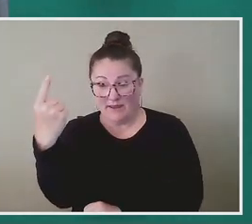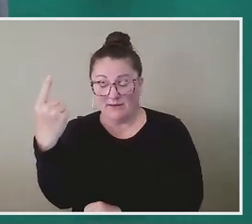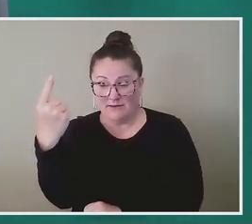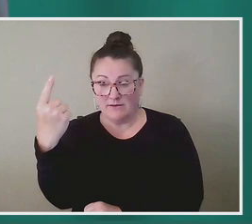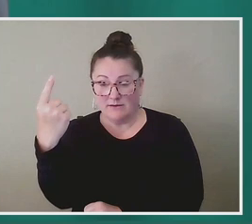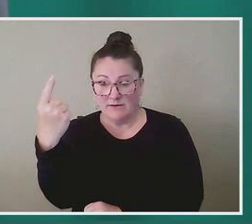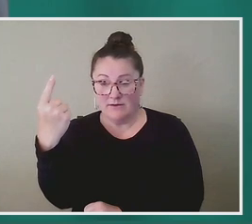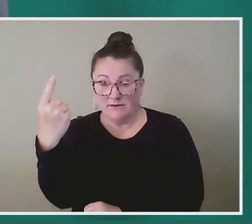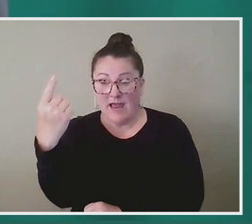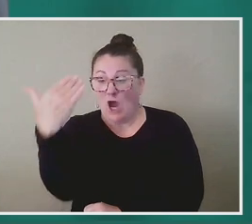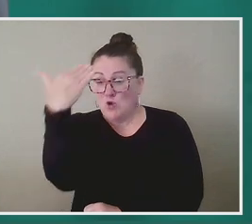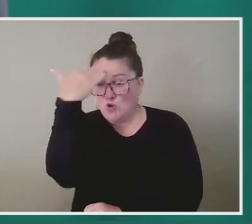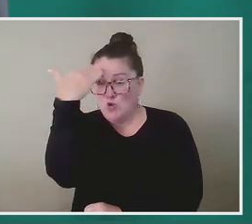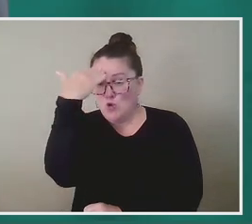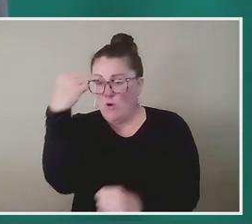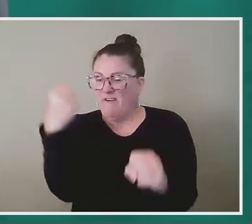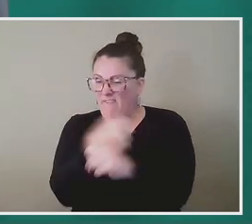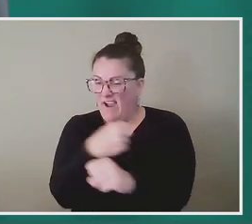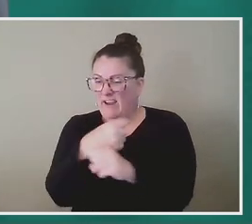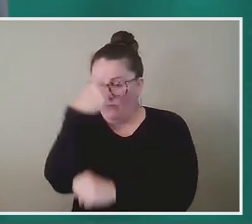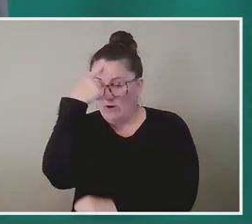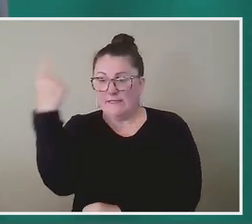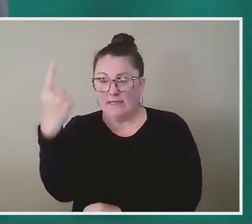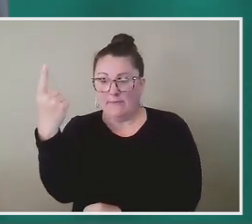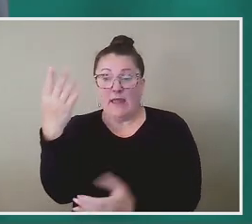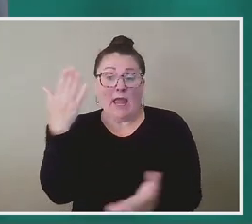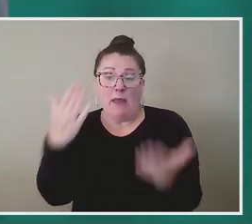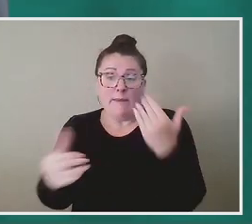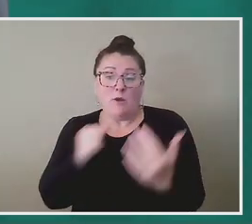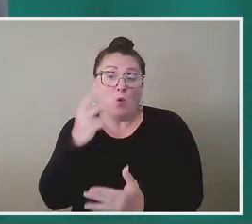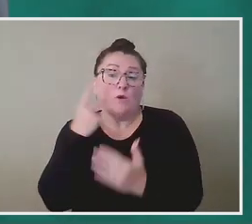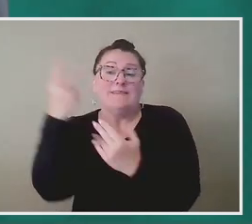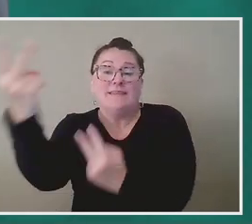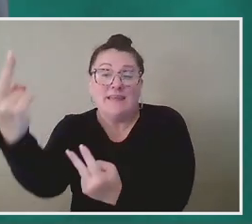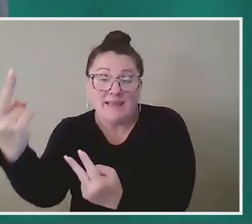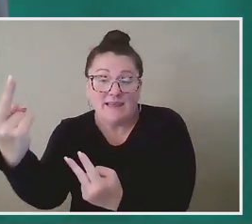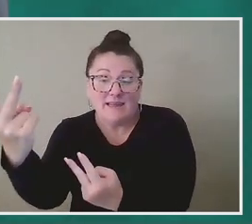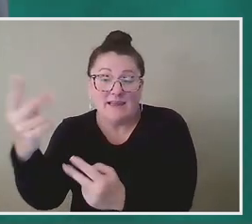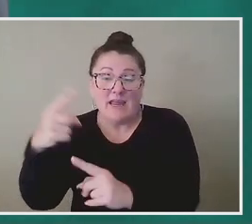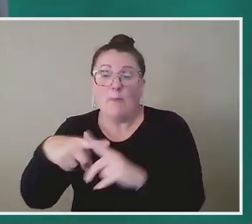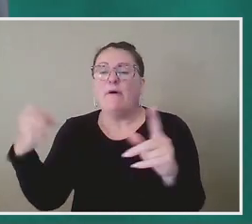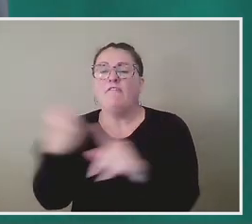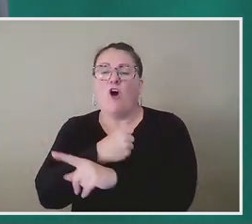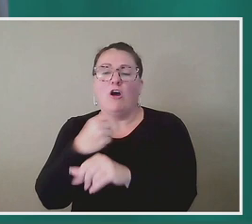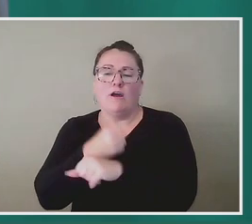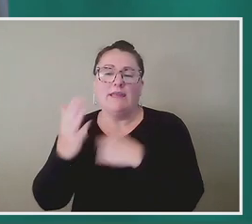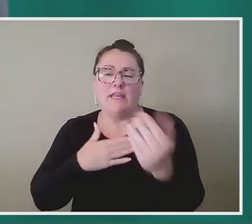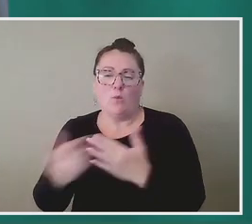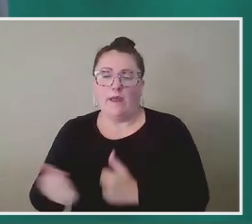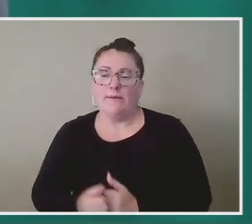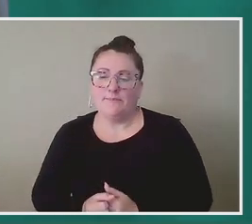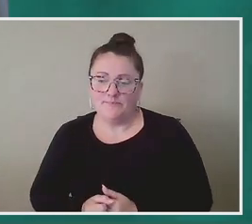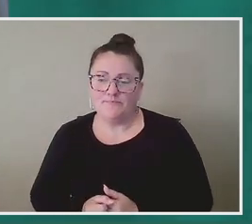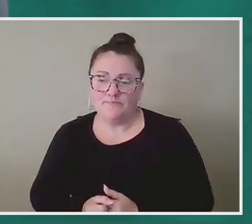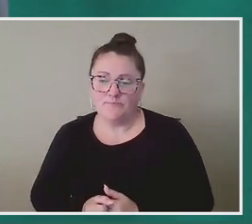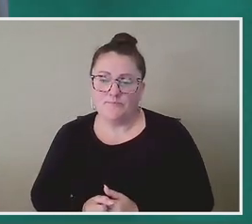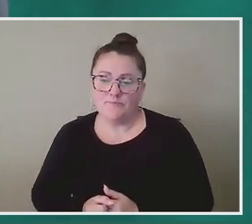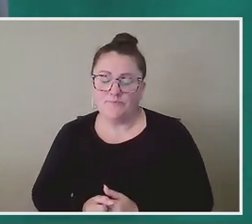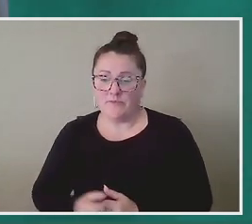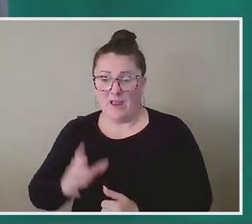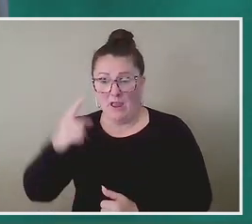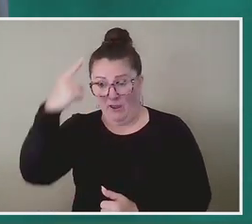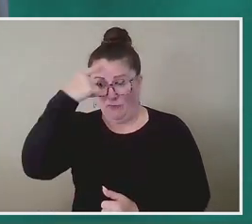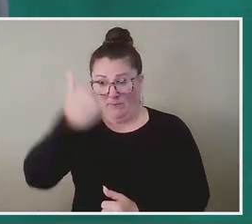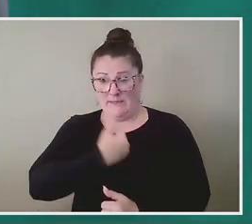and knew that they were fighting for something that they might never see, but fought for it anyway. And I think for me, it is so, it's such an important